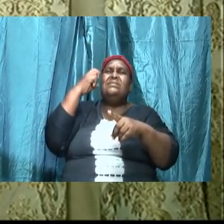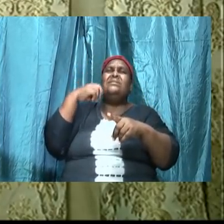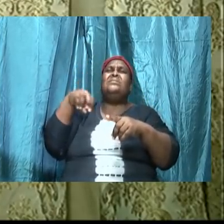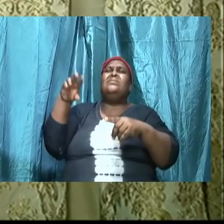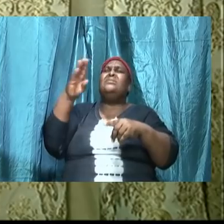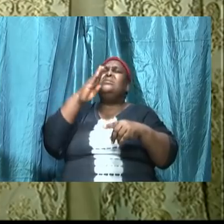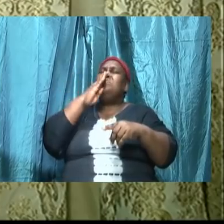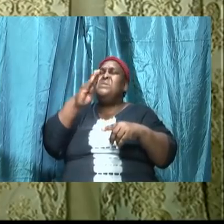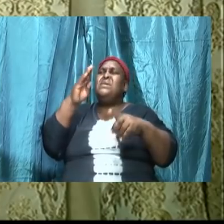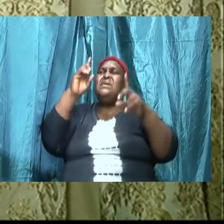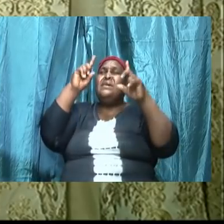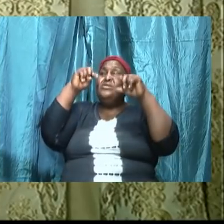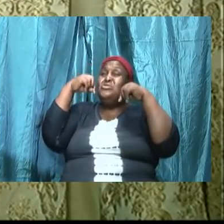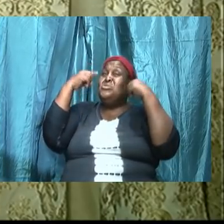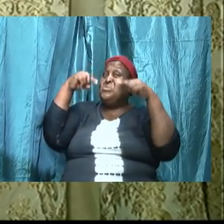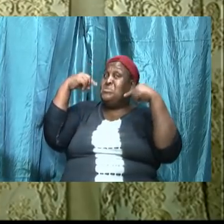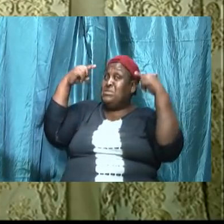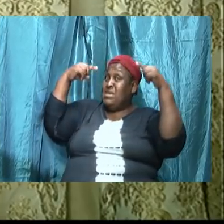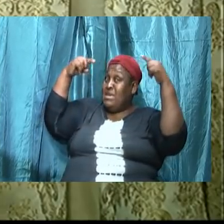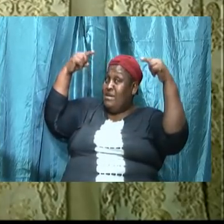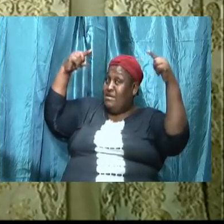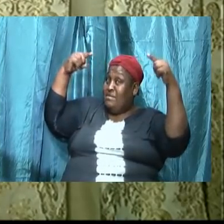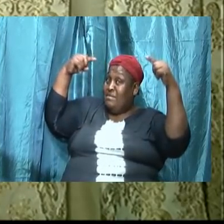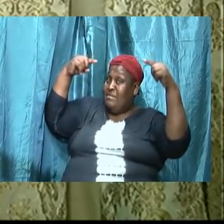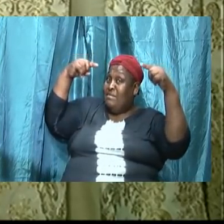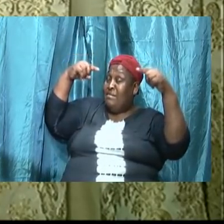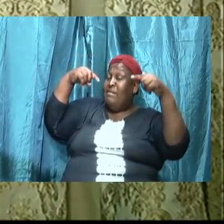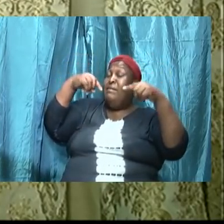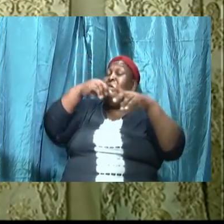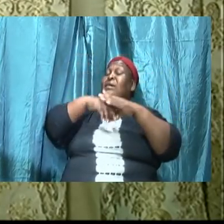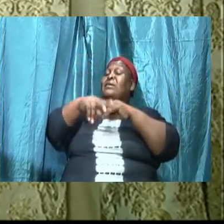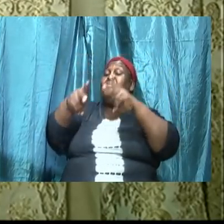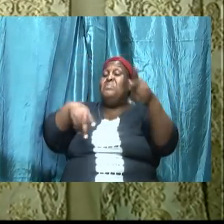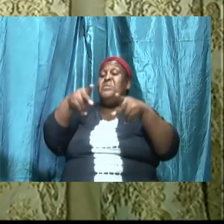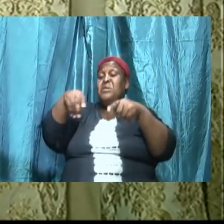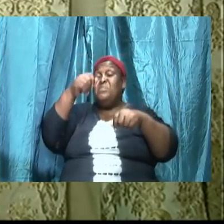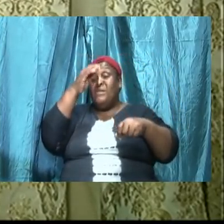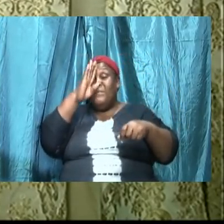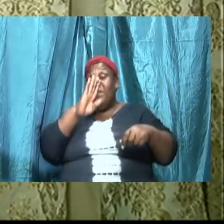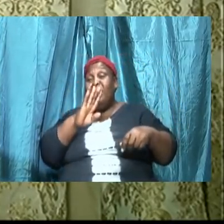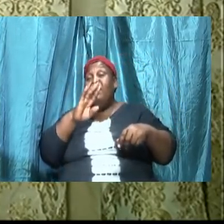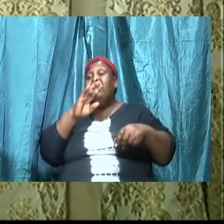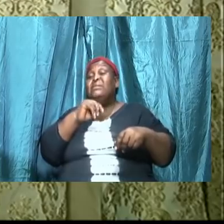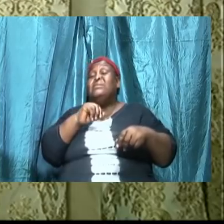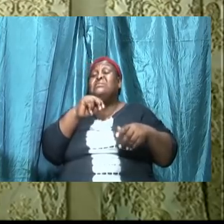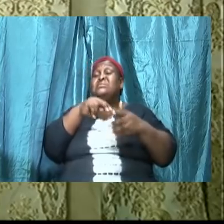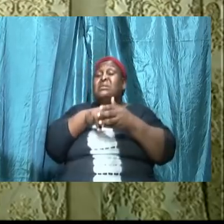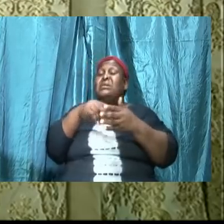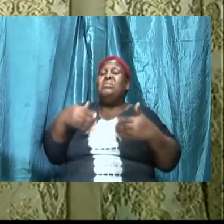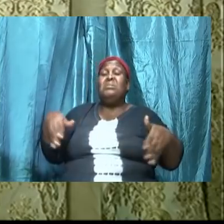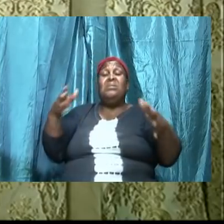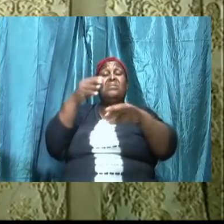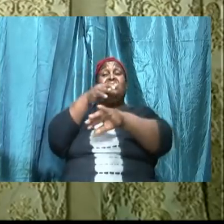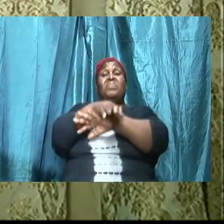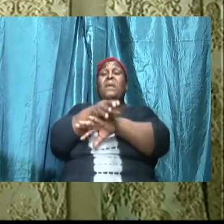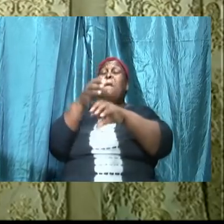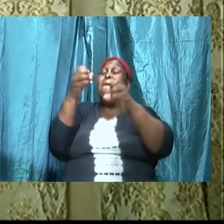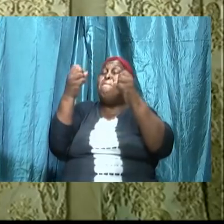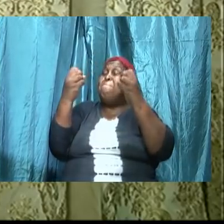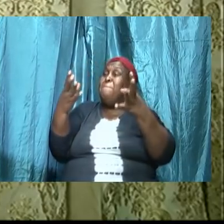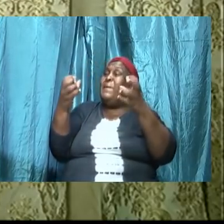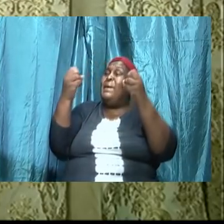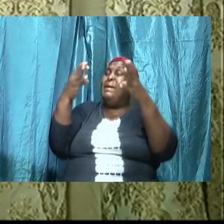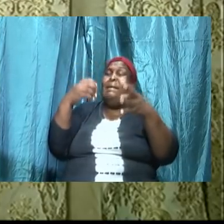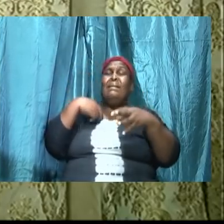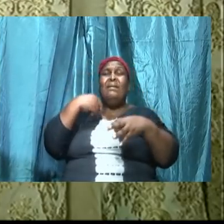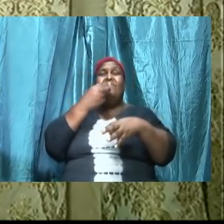of the people of God and I stand here tonight and I am saying that many of us have allowed the